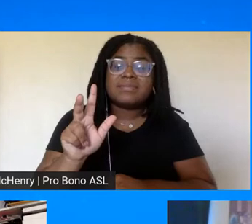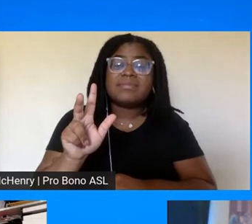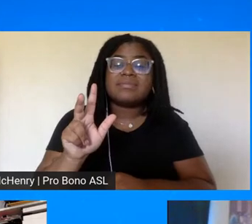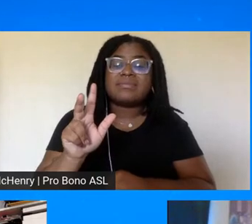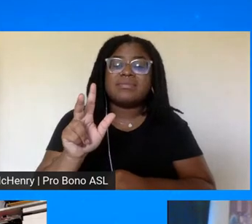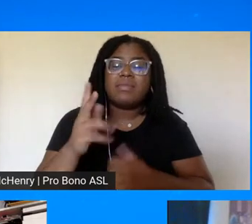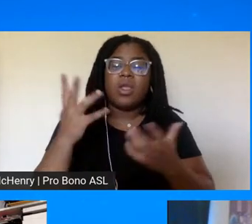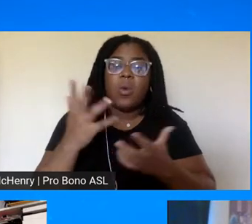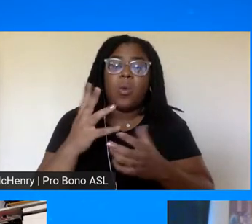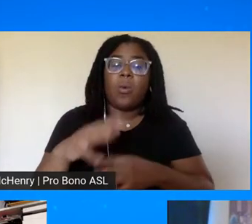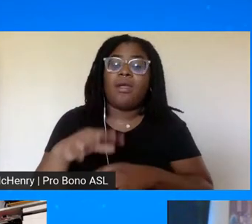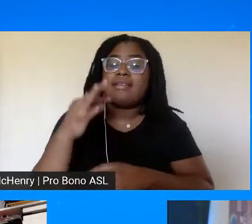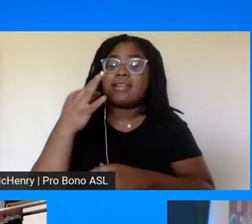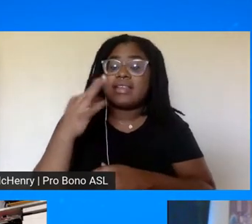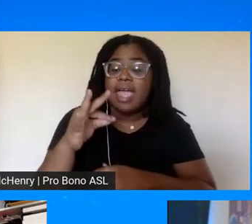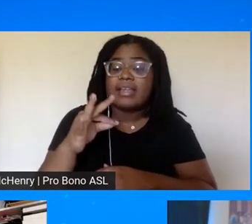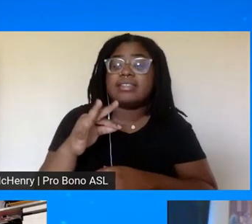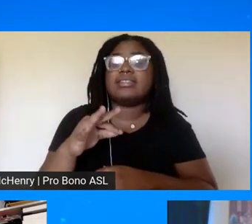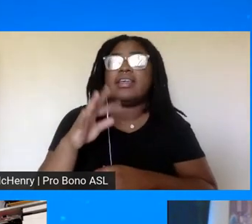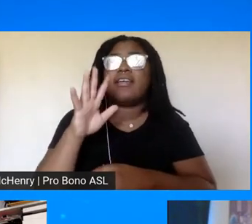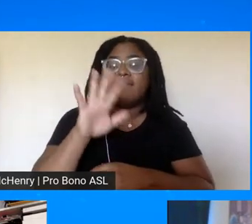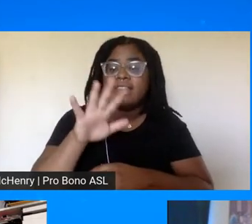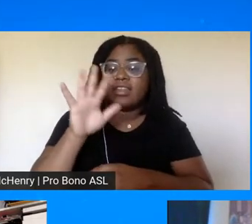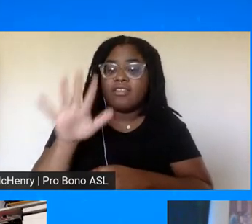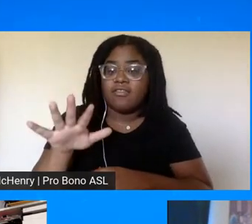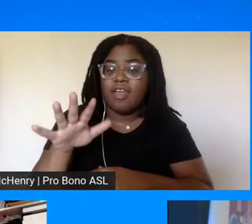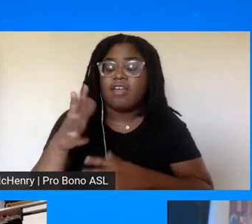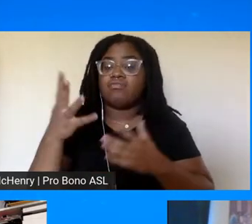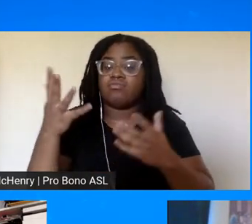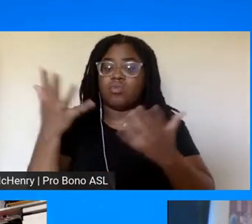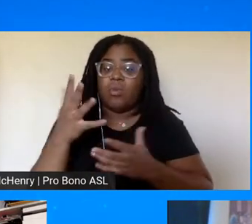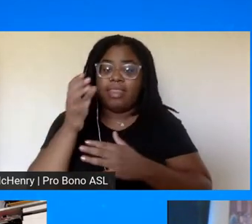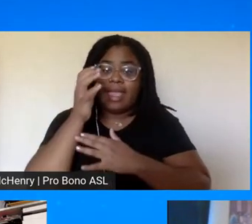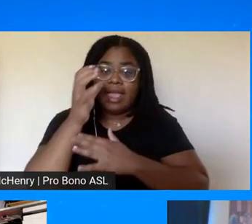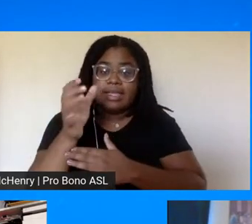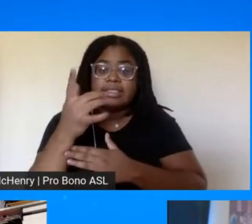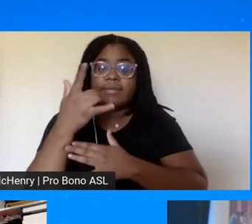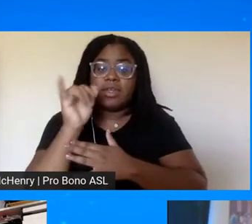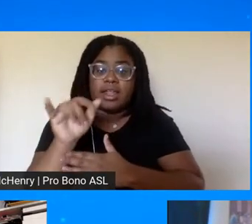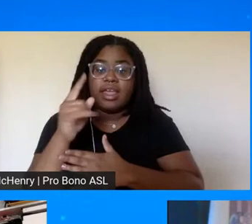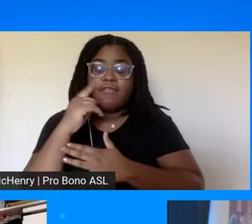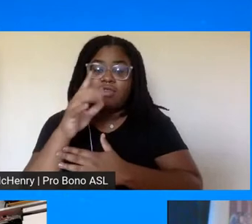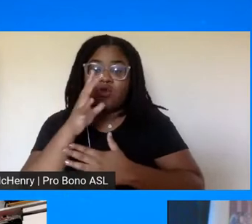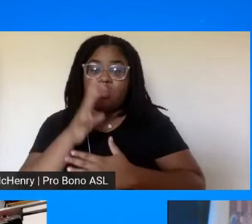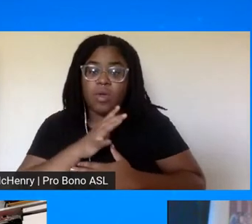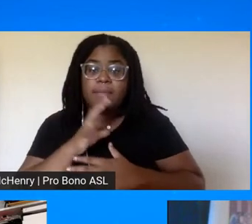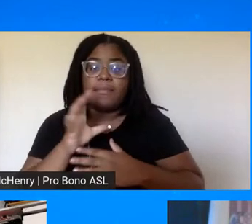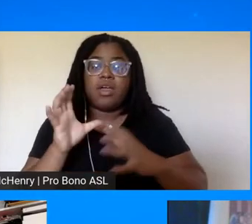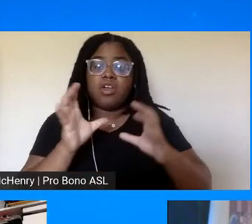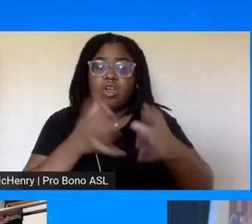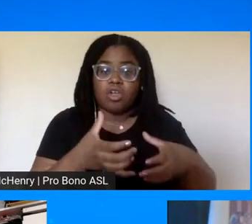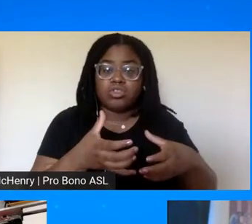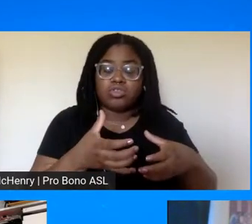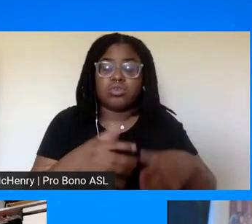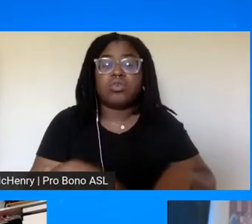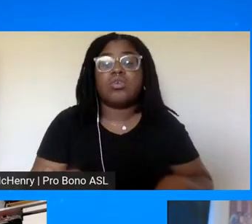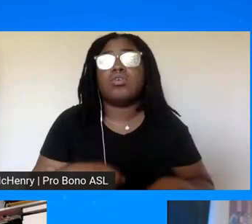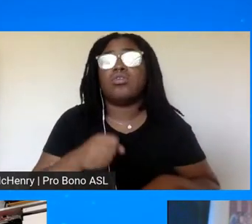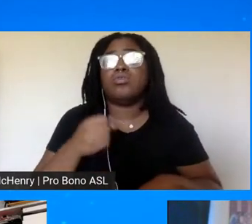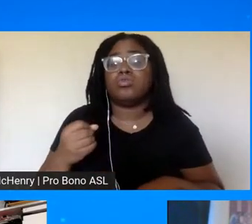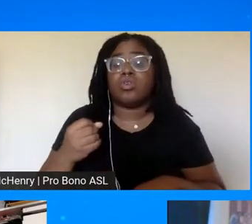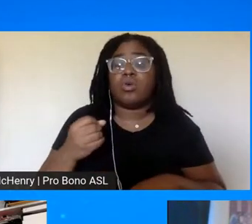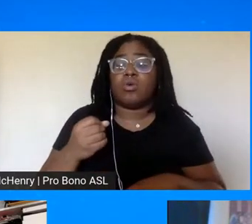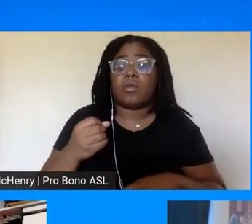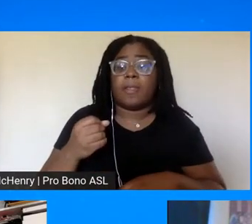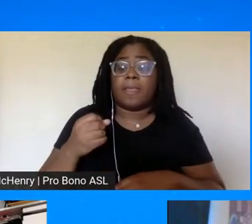the bus boycott was to the women's political council 1963 march on washington is what what became the